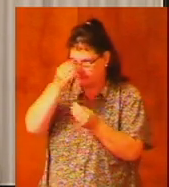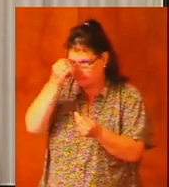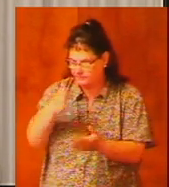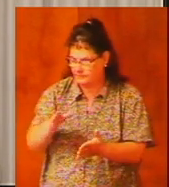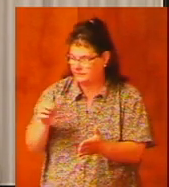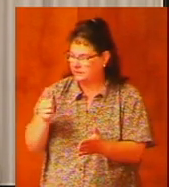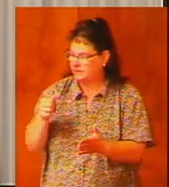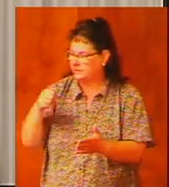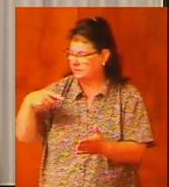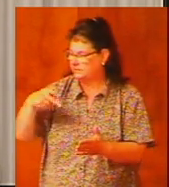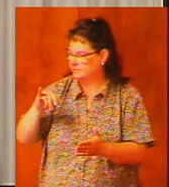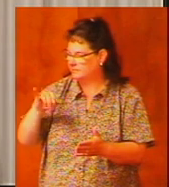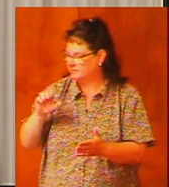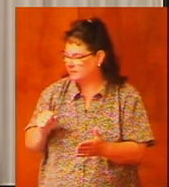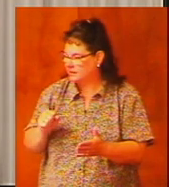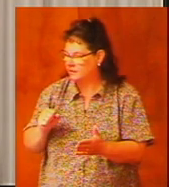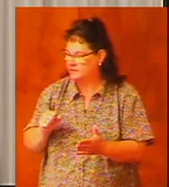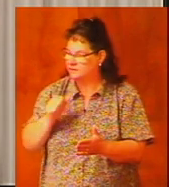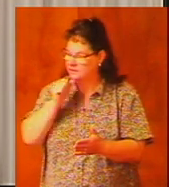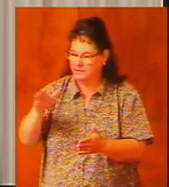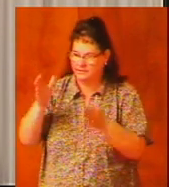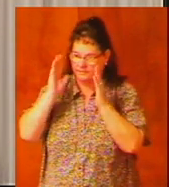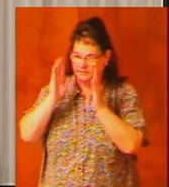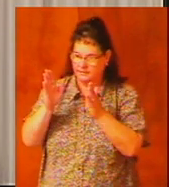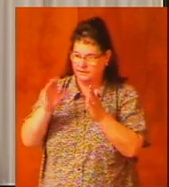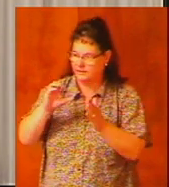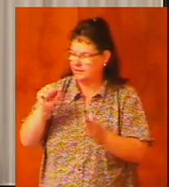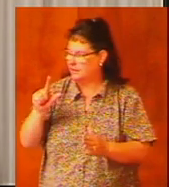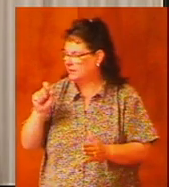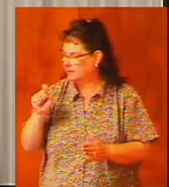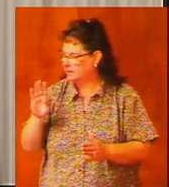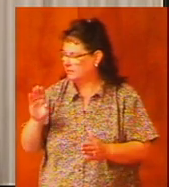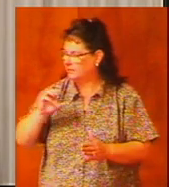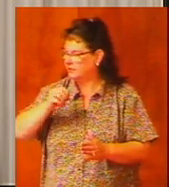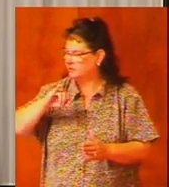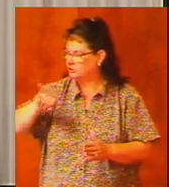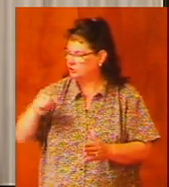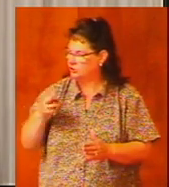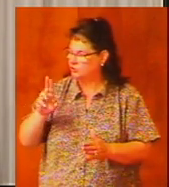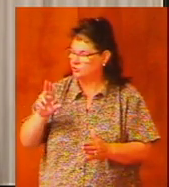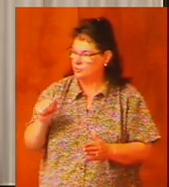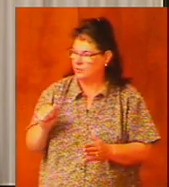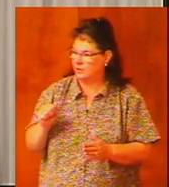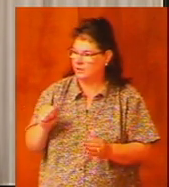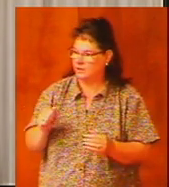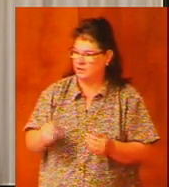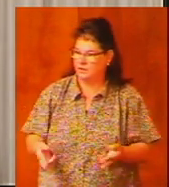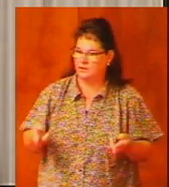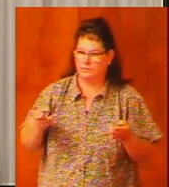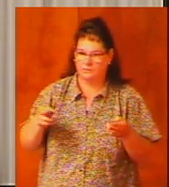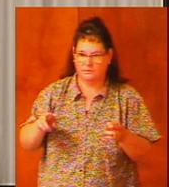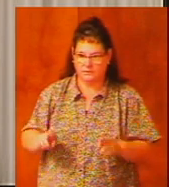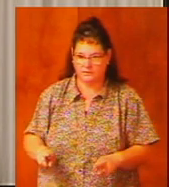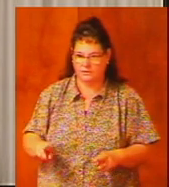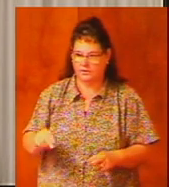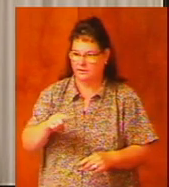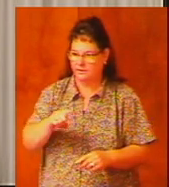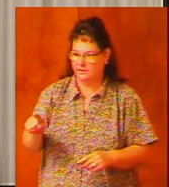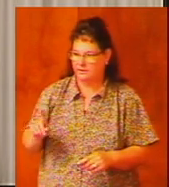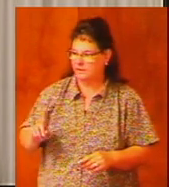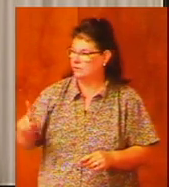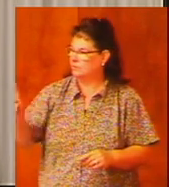10 spies. They didn't listen to Caleb and Joshua. And as a result, they